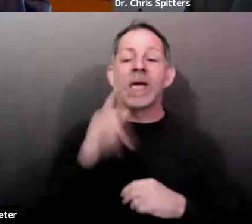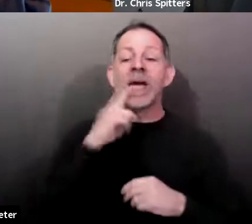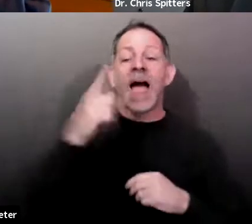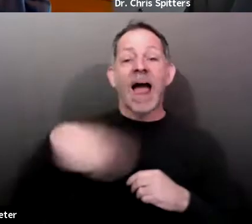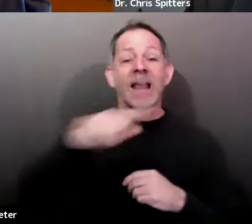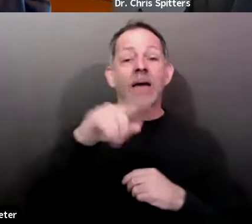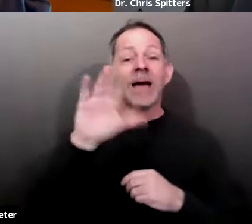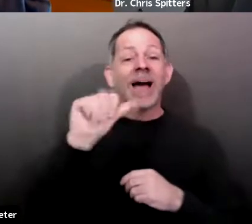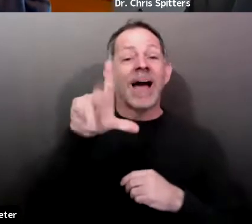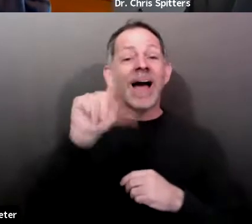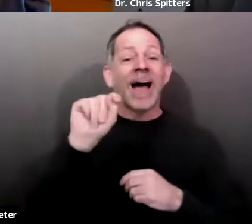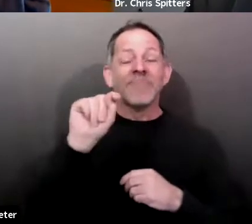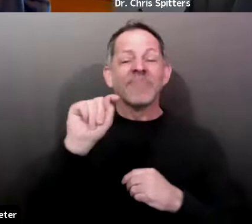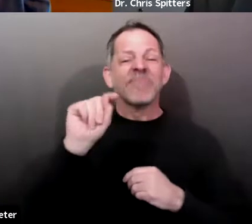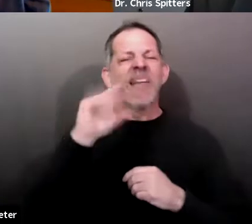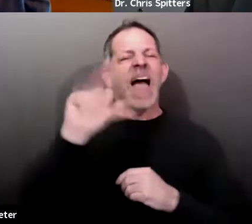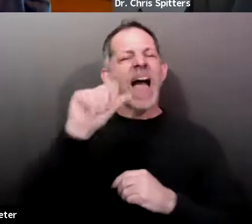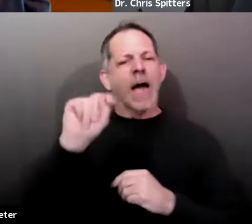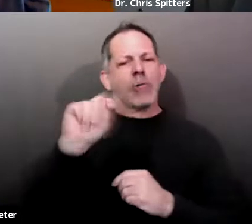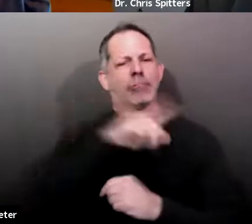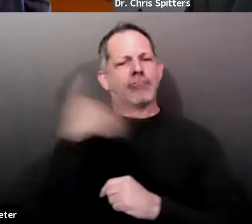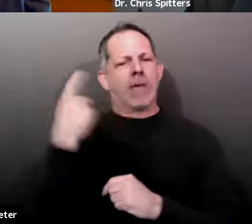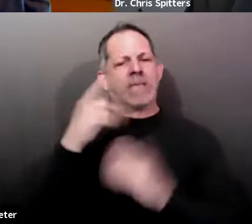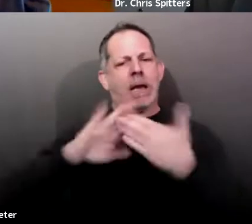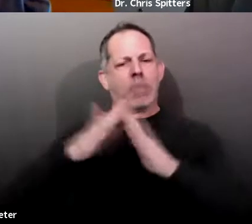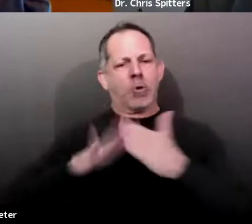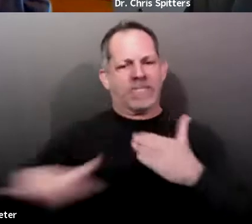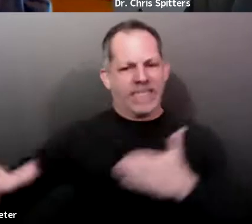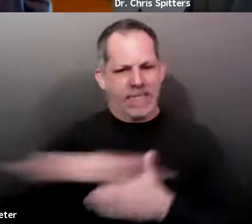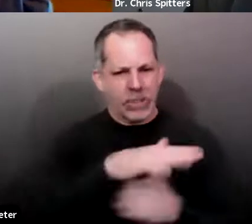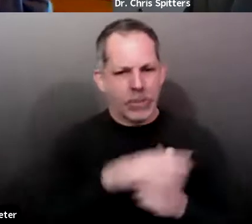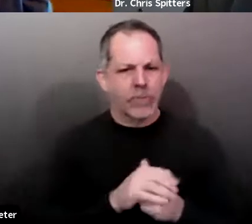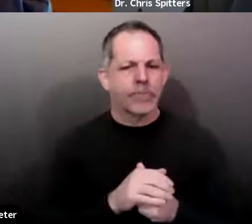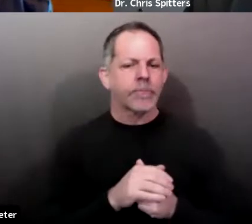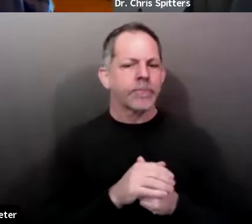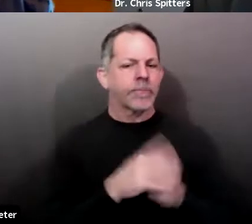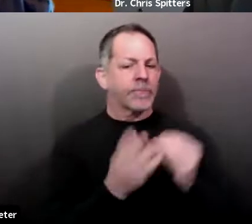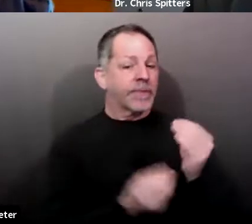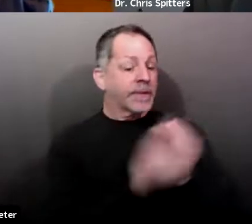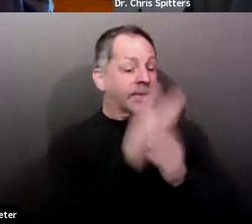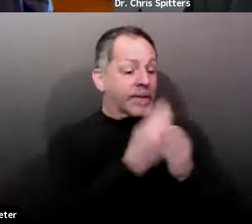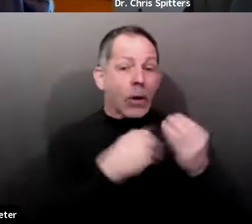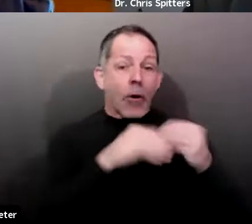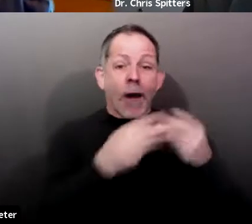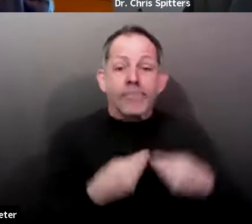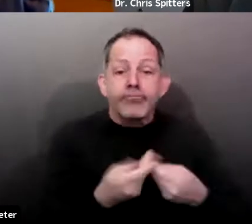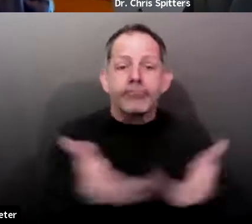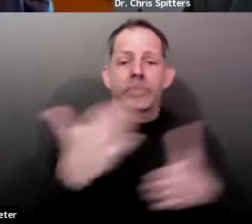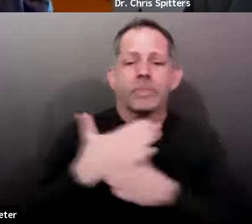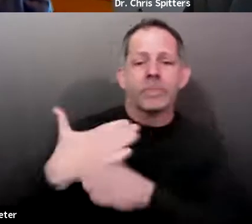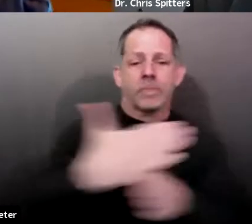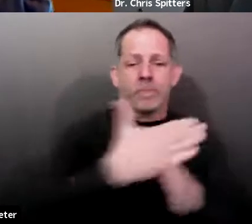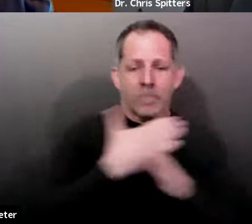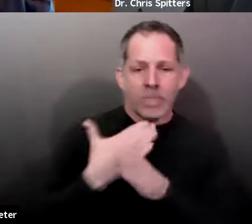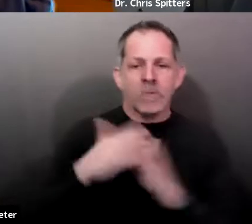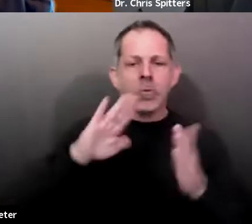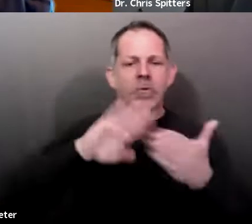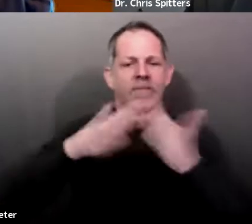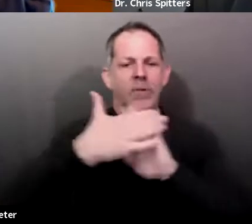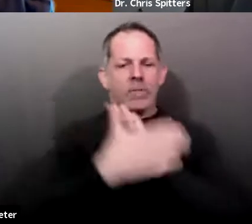locally-grown produce. So, we identified neighborhoods with characteristics that